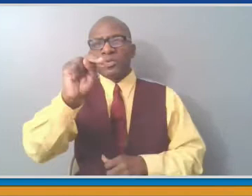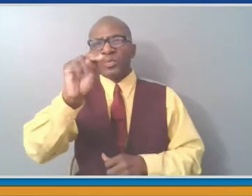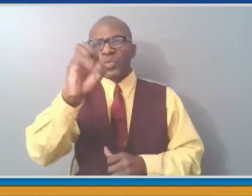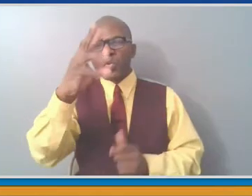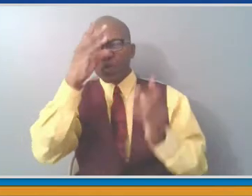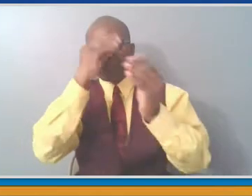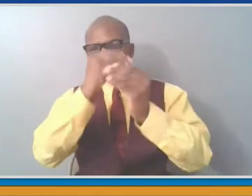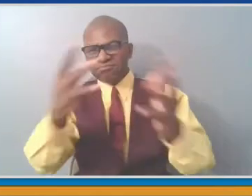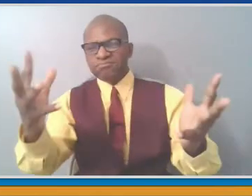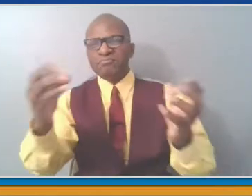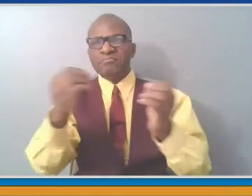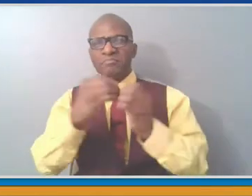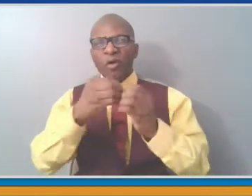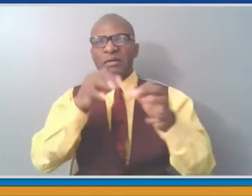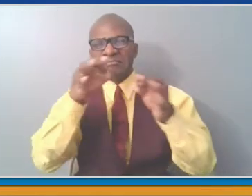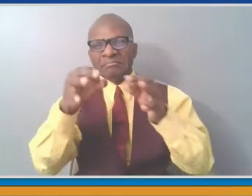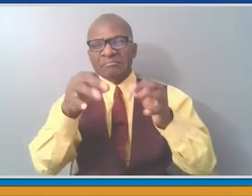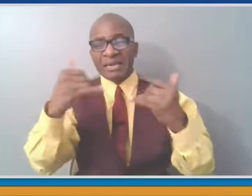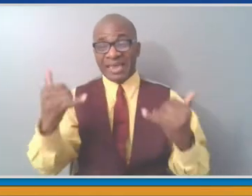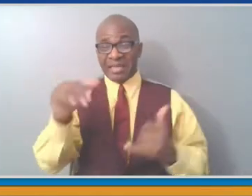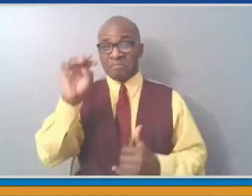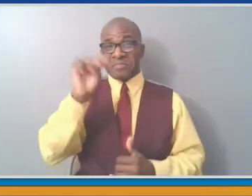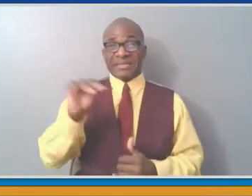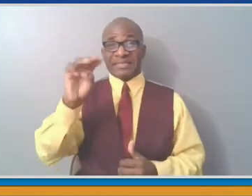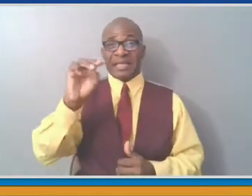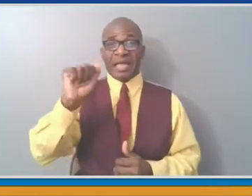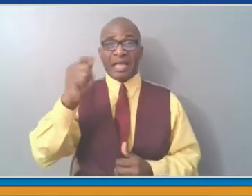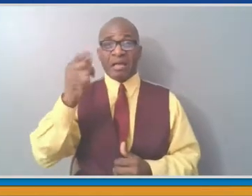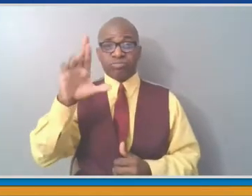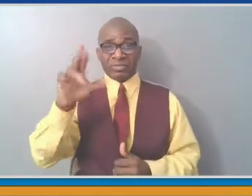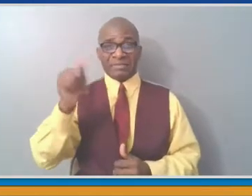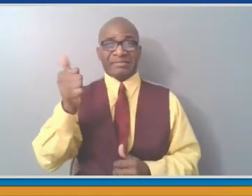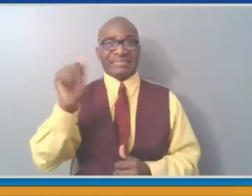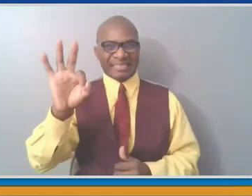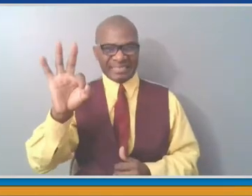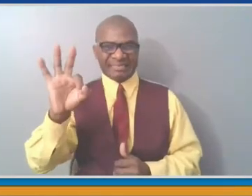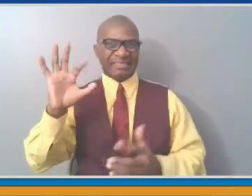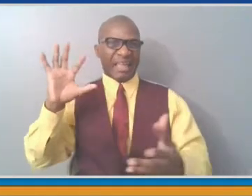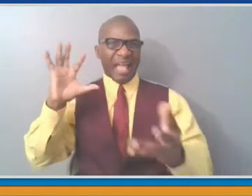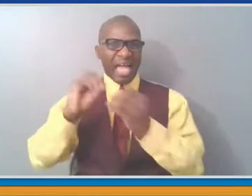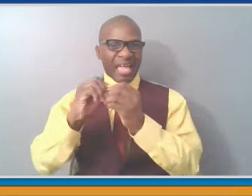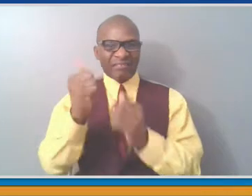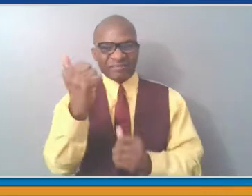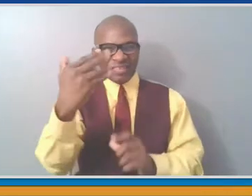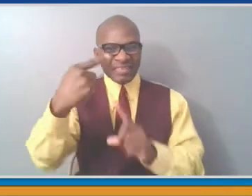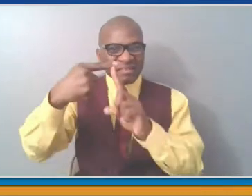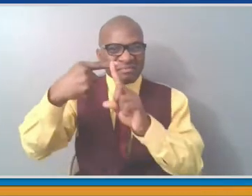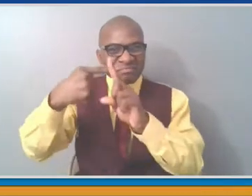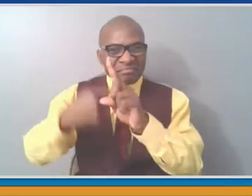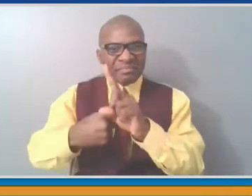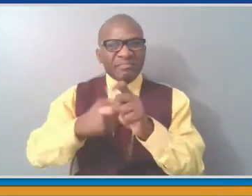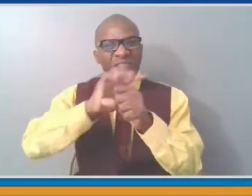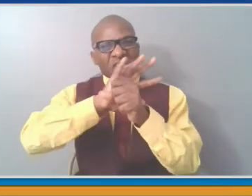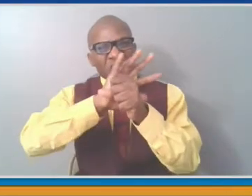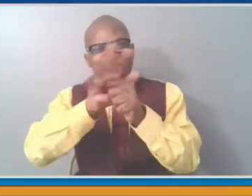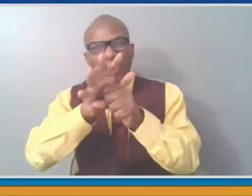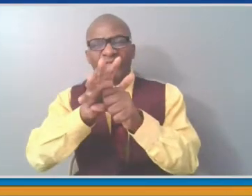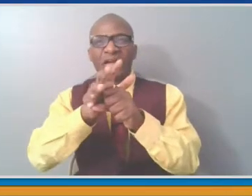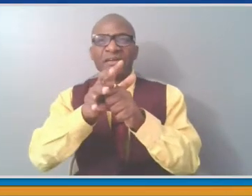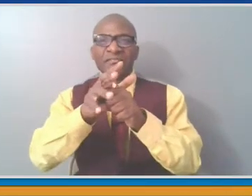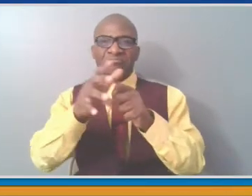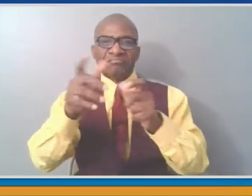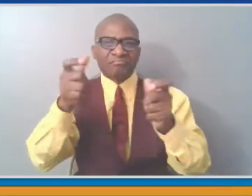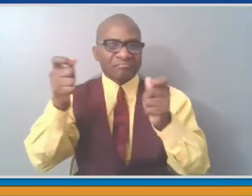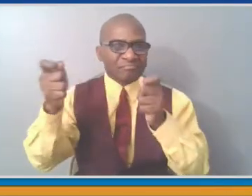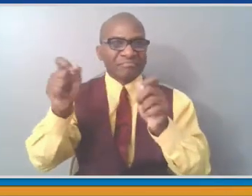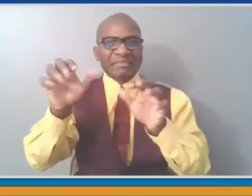dealing with this crisis, and we're looking forward to seeing the numbers as they stand today getting better each day. Hopefully, we'll start